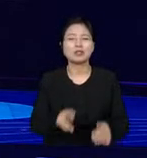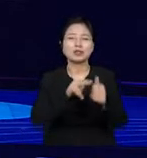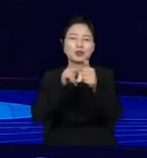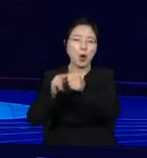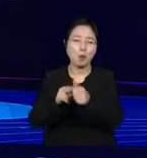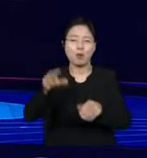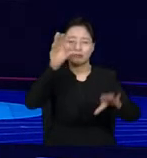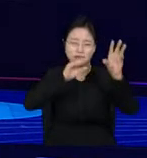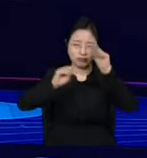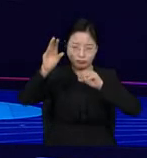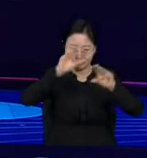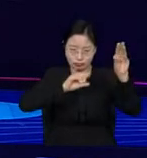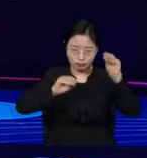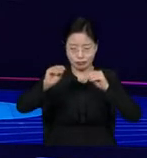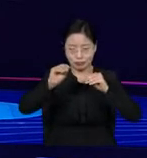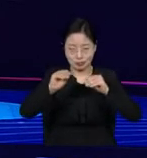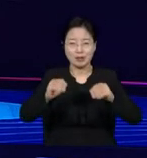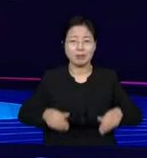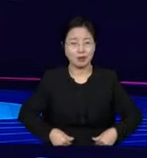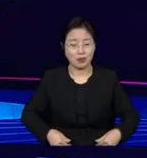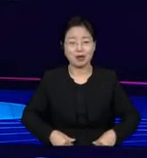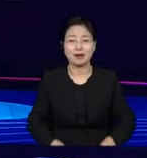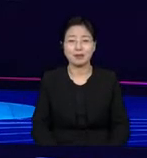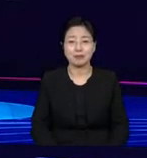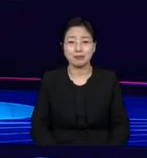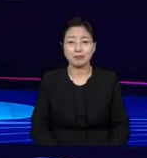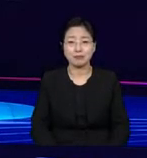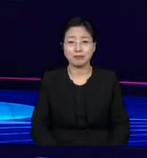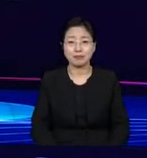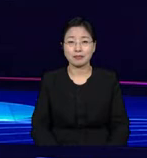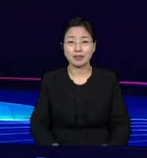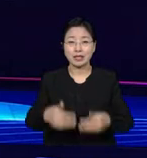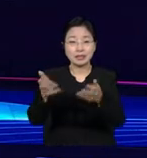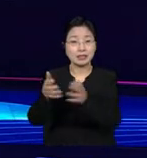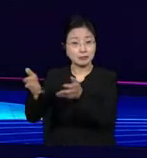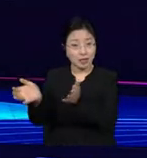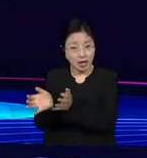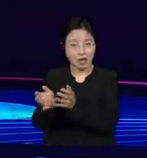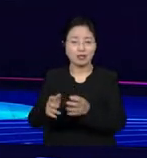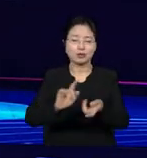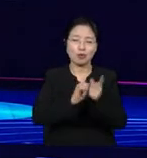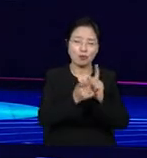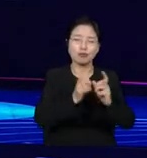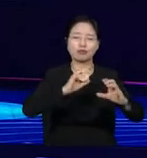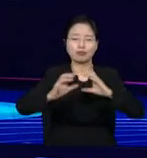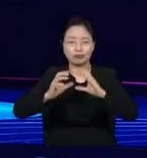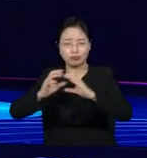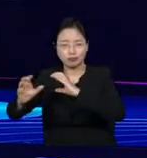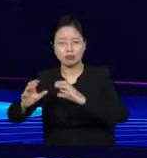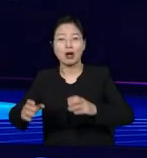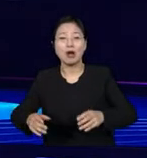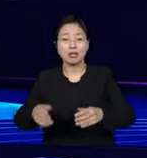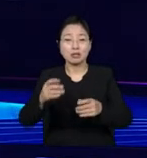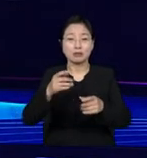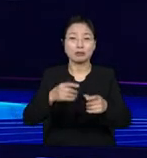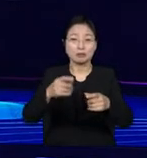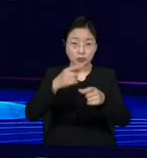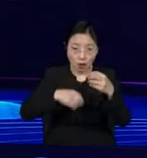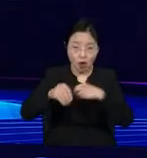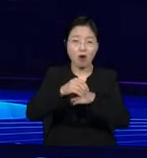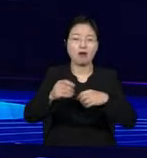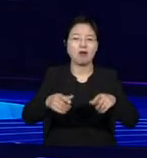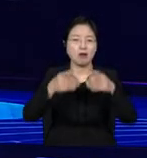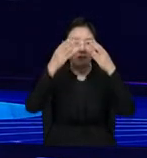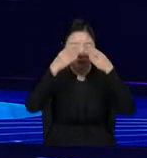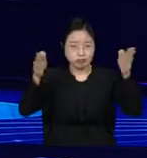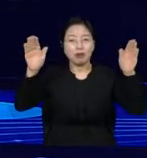and to be able to connect with members of different groups in our community. The taboos that we don't want to talk about, the